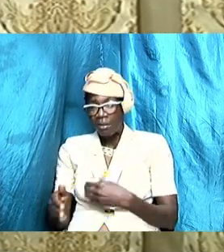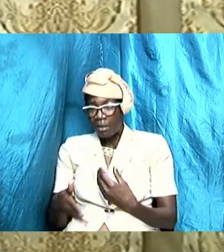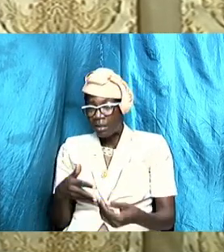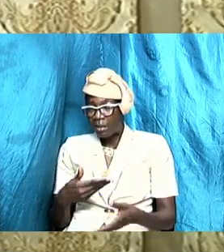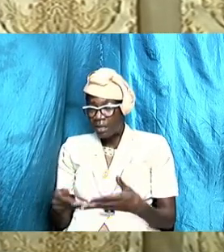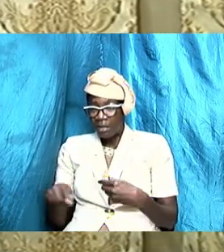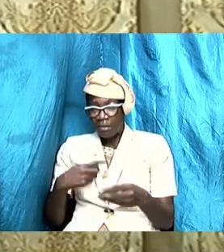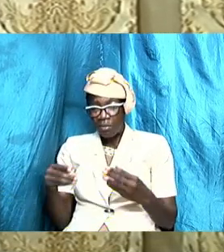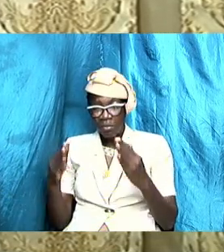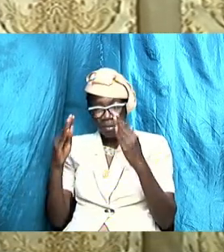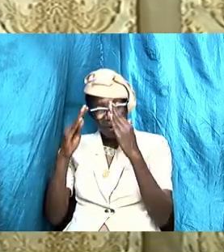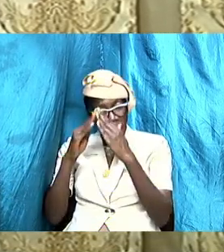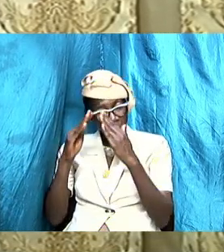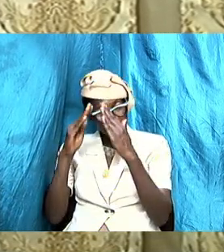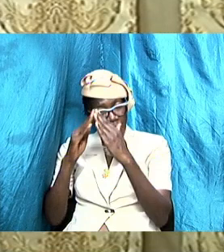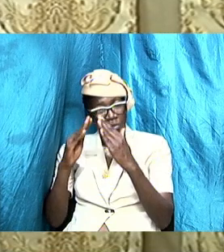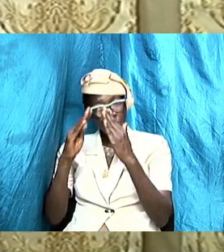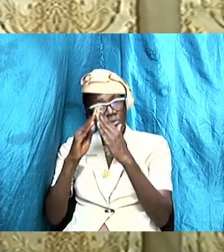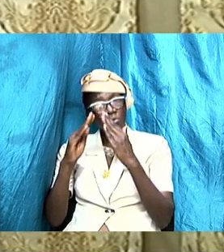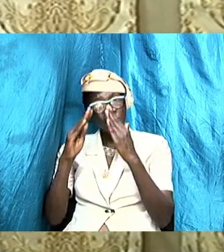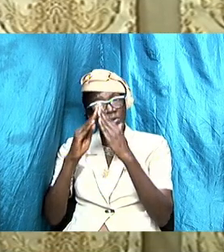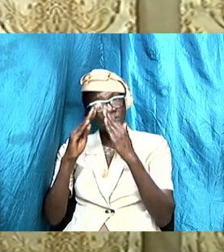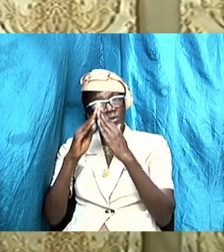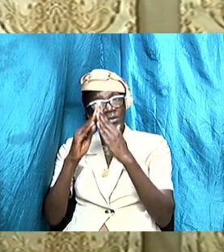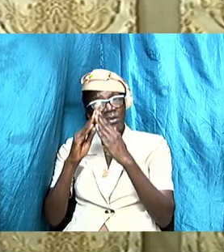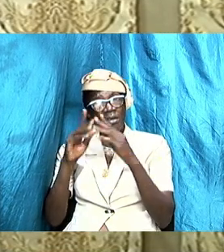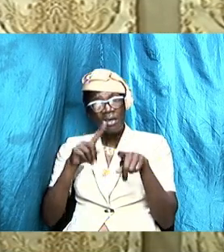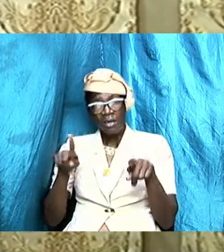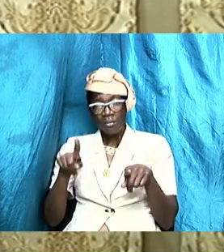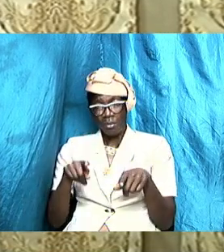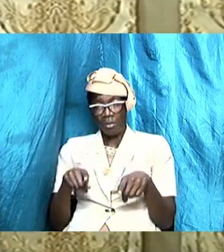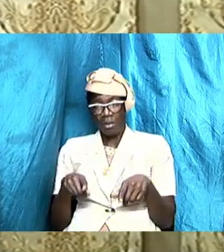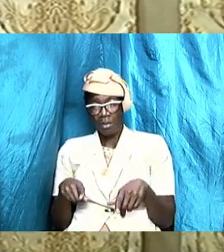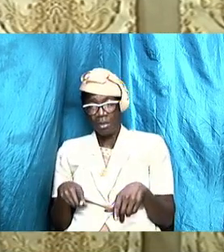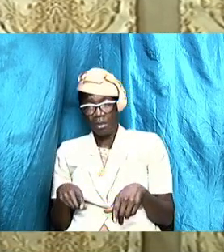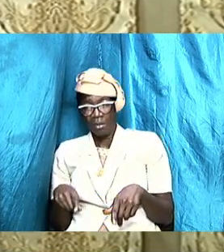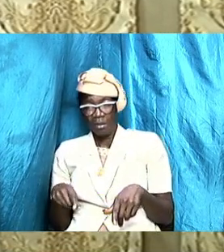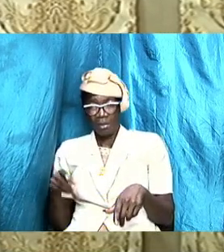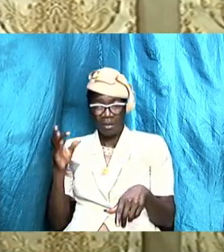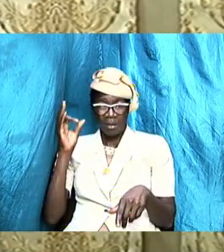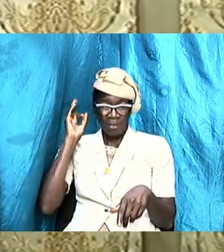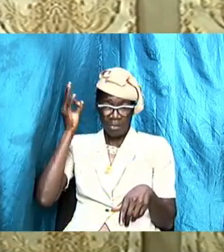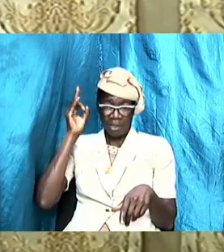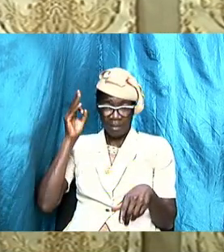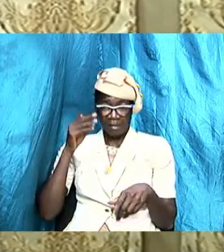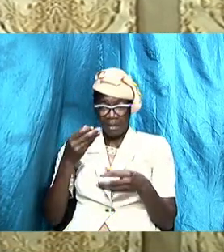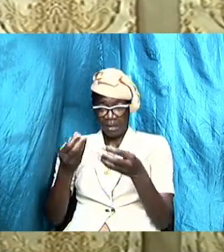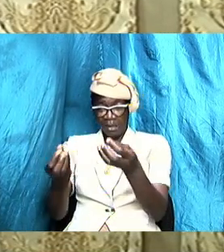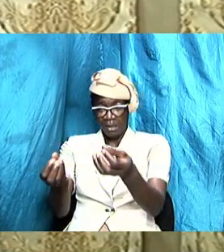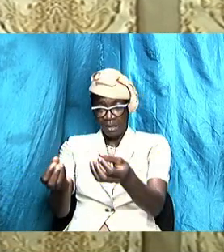households and but pastor she earned more than me so what